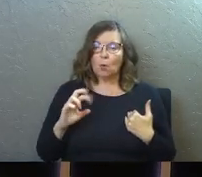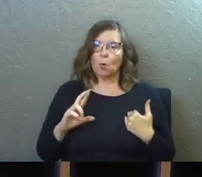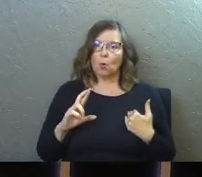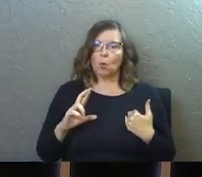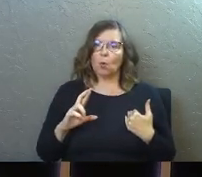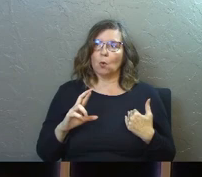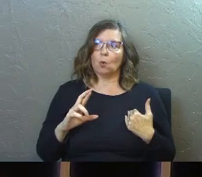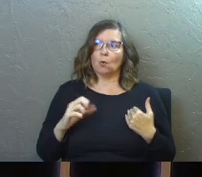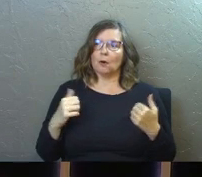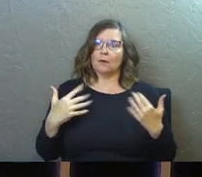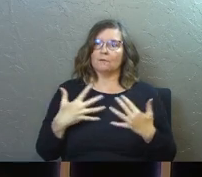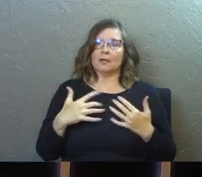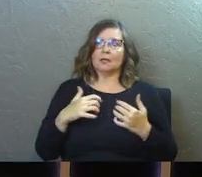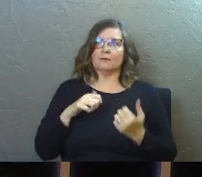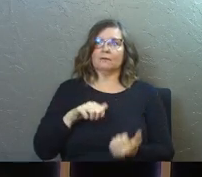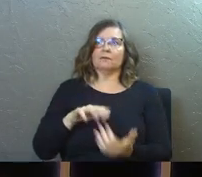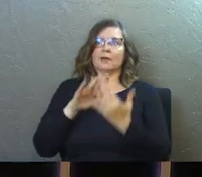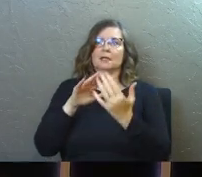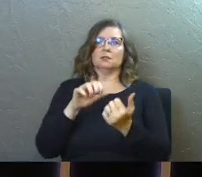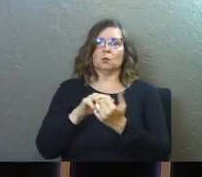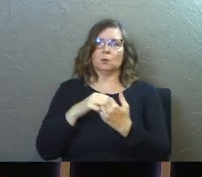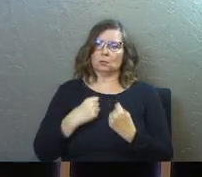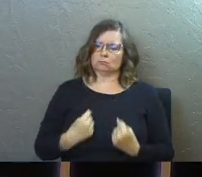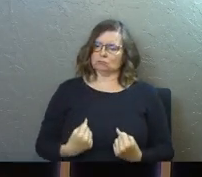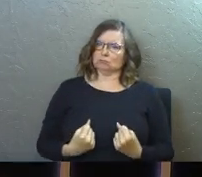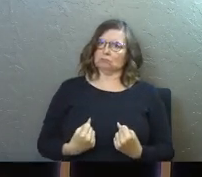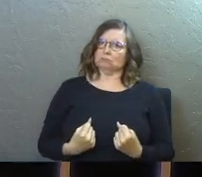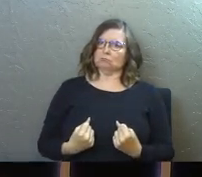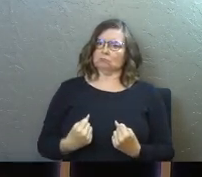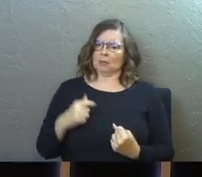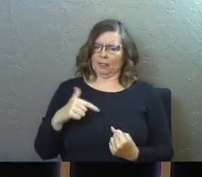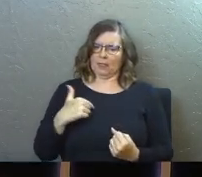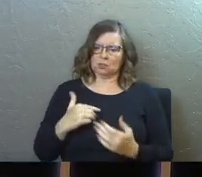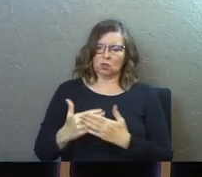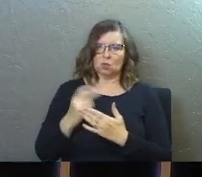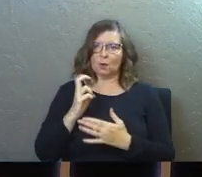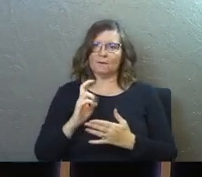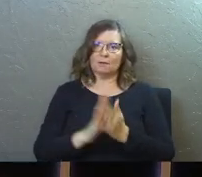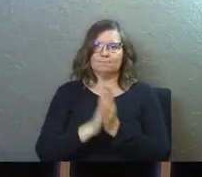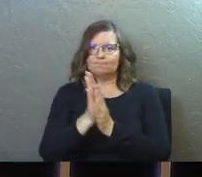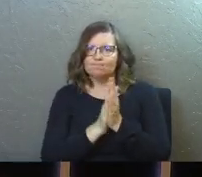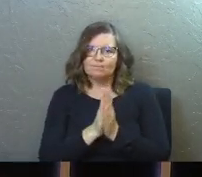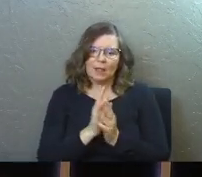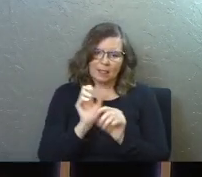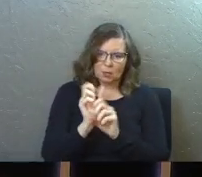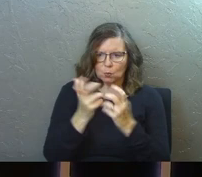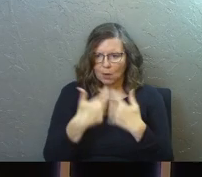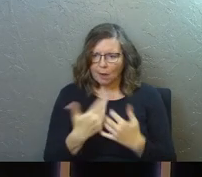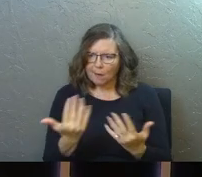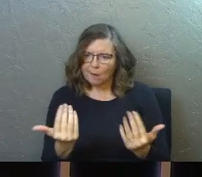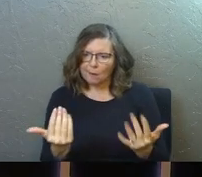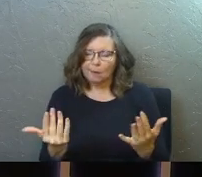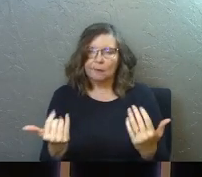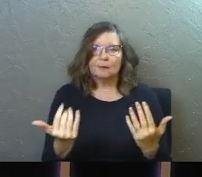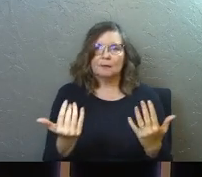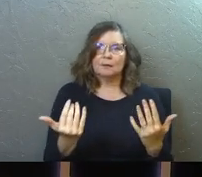Or are you going to face that with courage and this is a new adventure and let's work this out? And